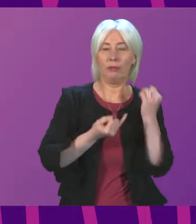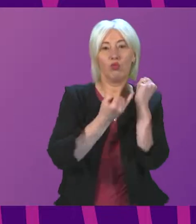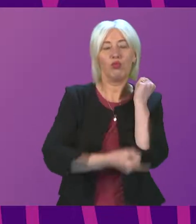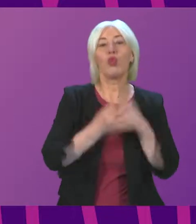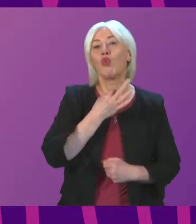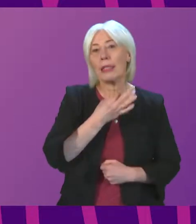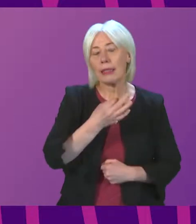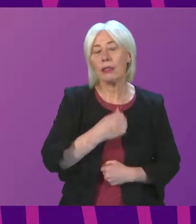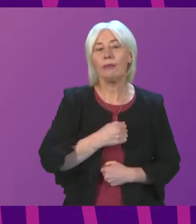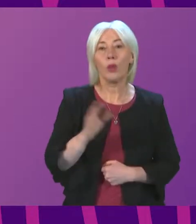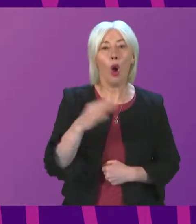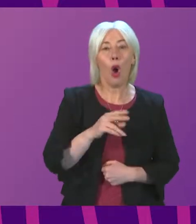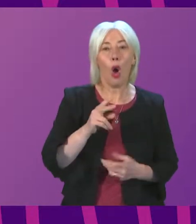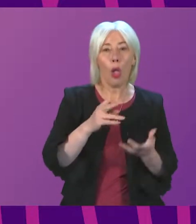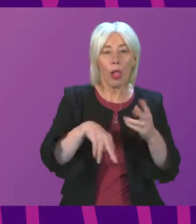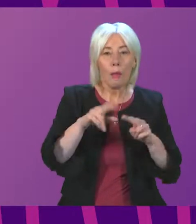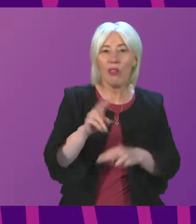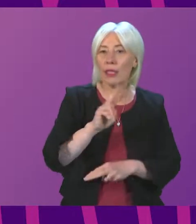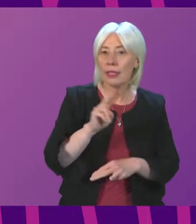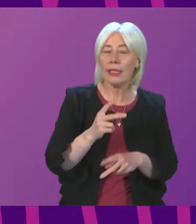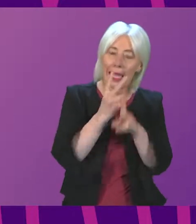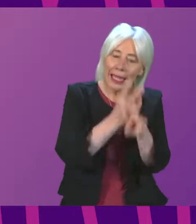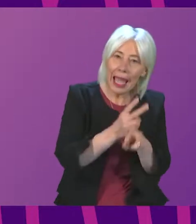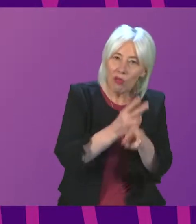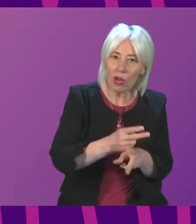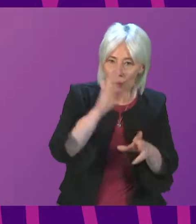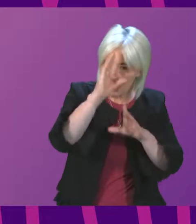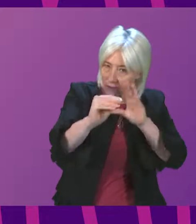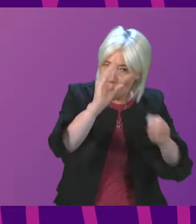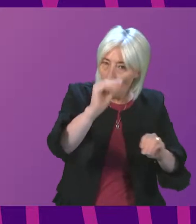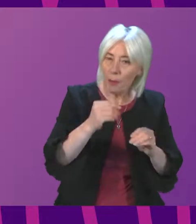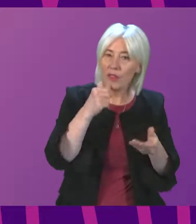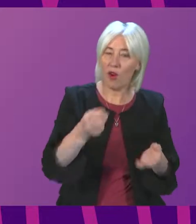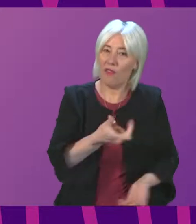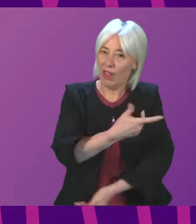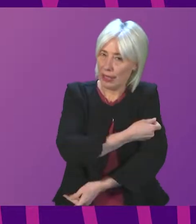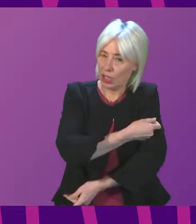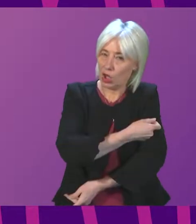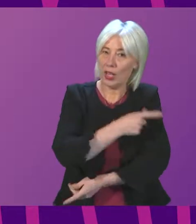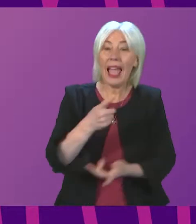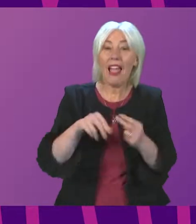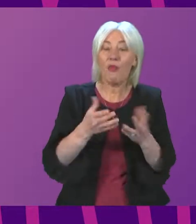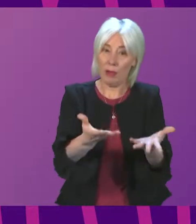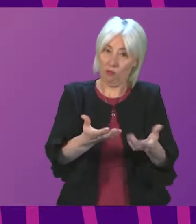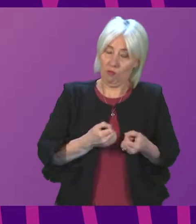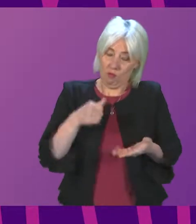children in these categories have been contacted about vaccination. I would strongly encourage anyone who has been contacted and whose child has not yet